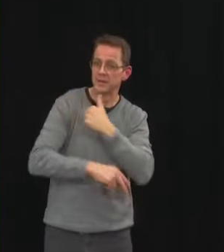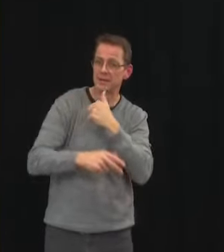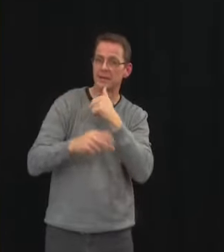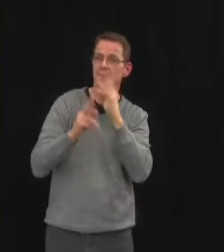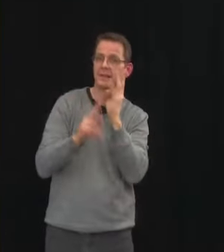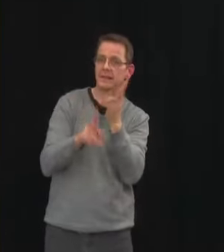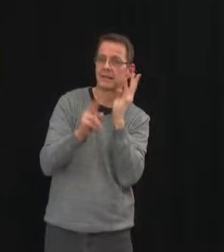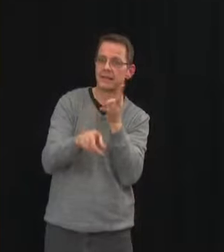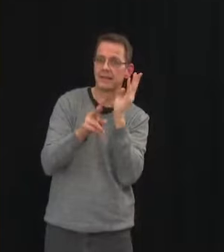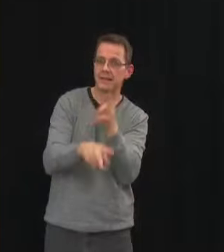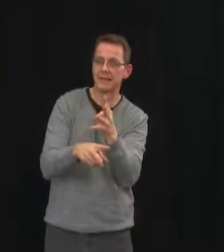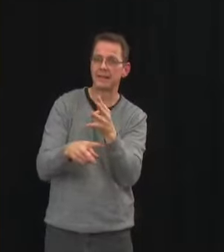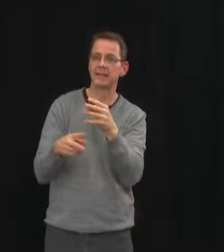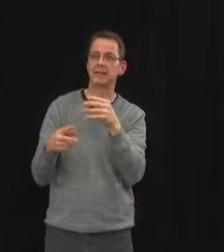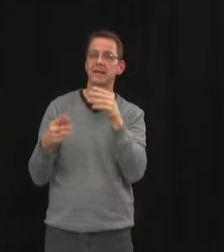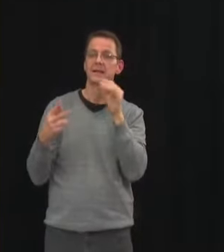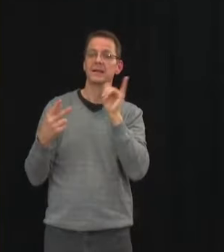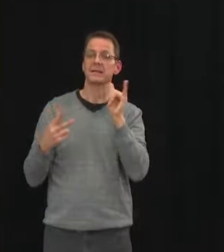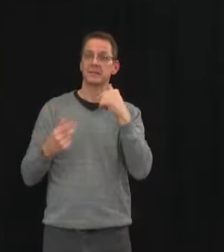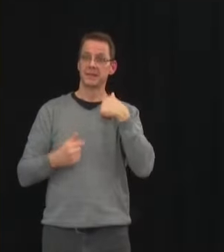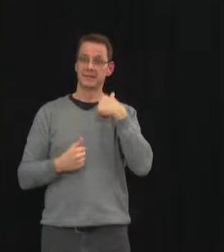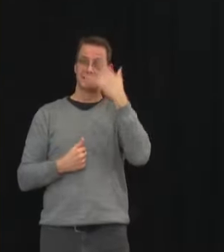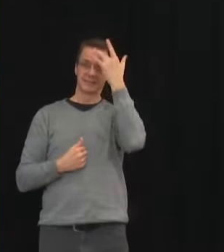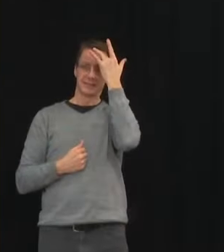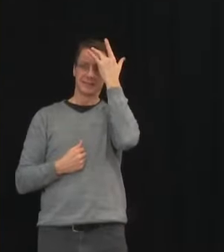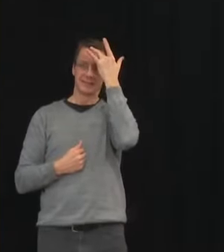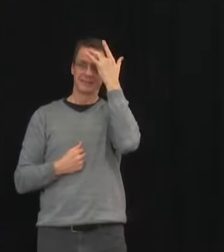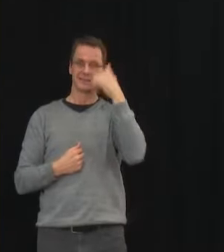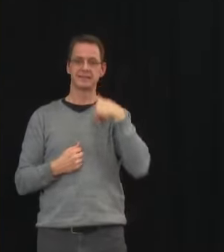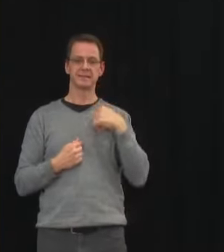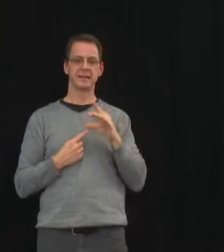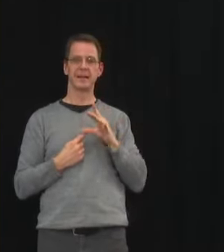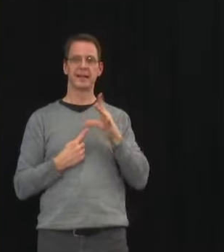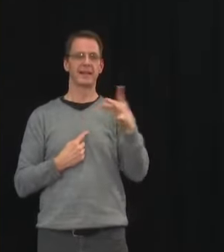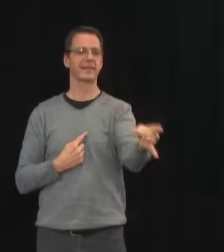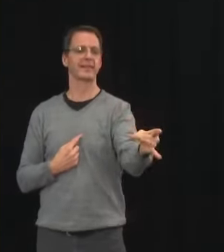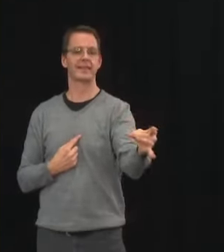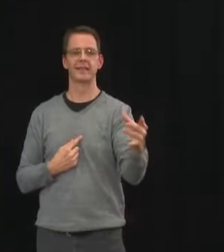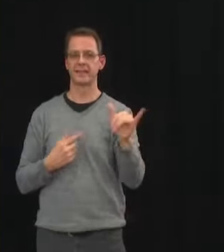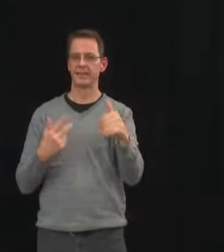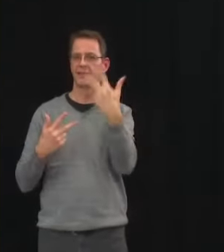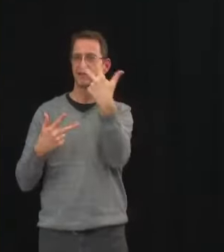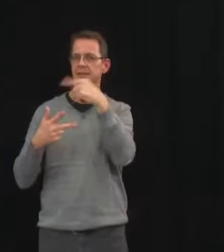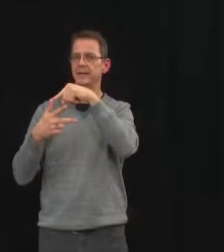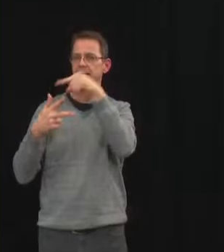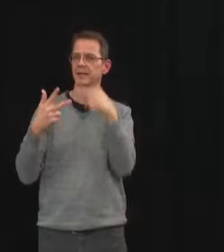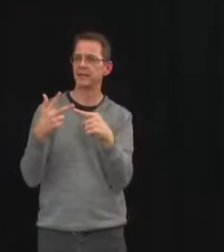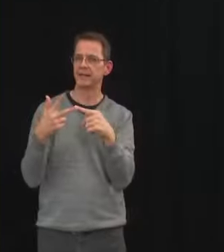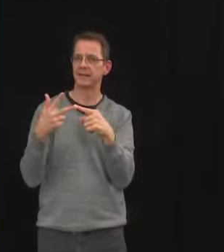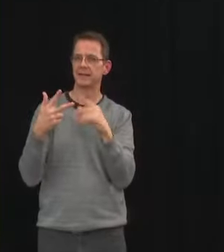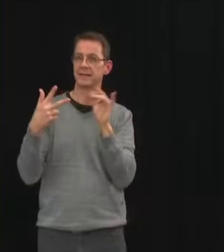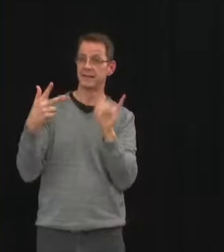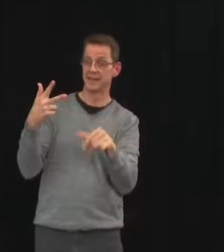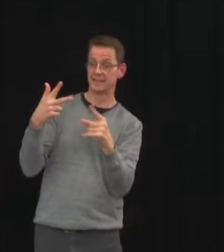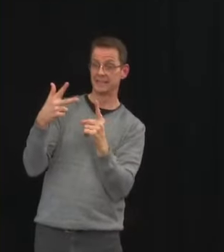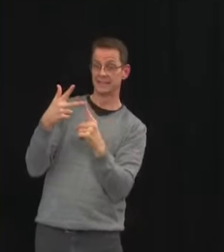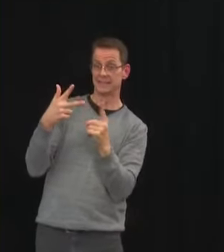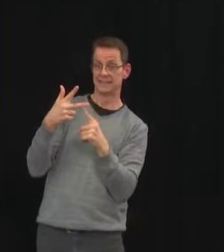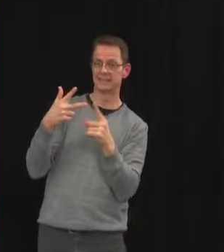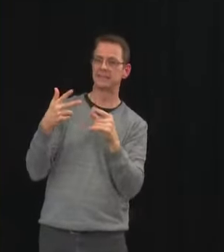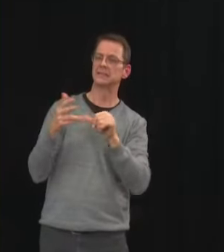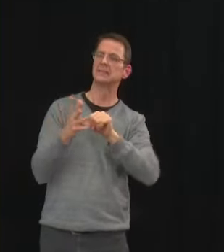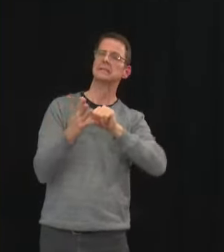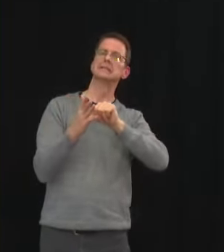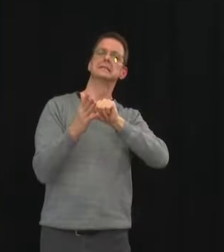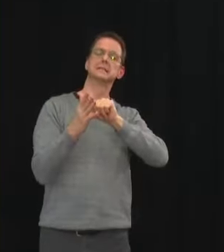evidence on on the first one on severe outcomes but for that last piece that third one just to reiterate what dr hinshaw said that's going to be an important one for